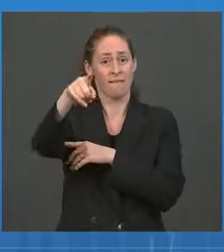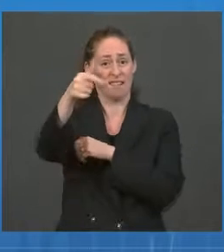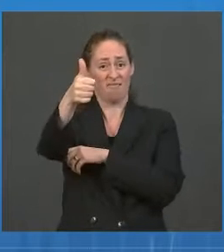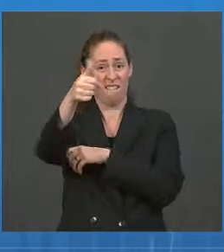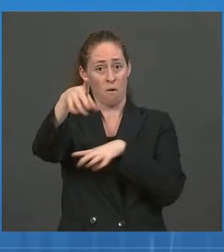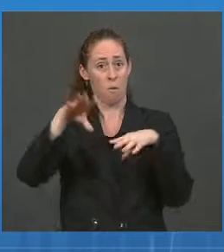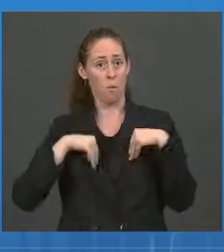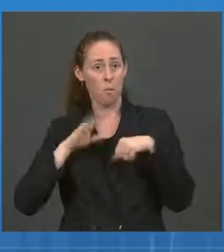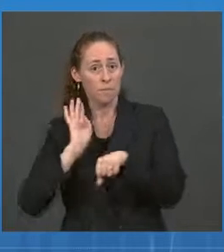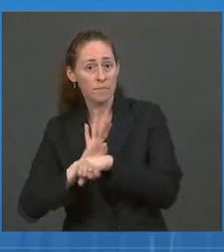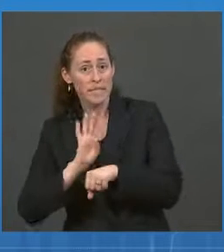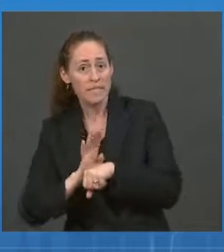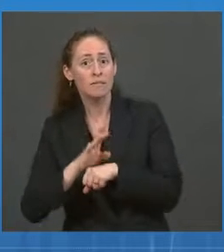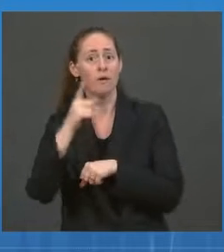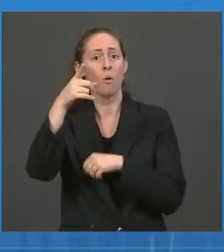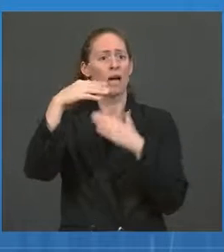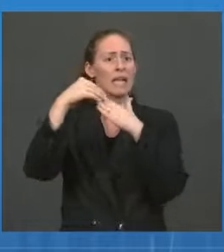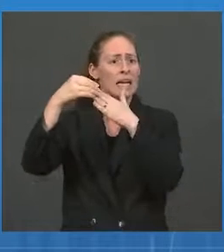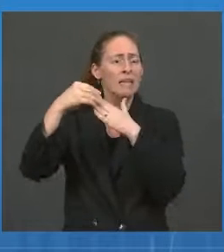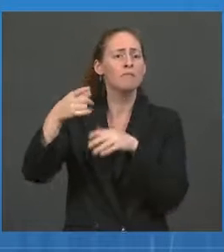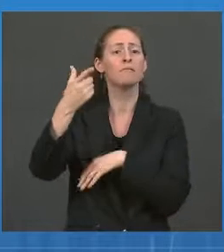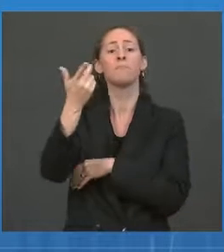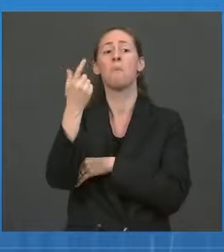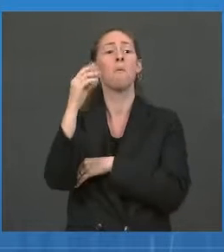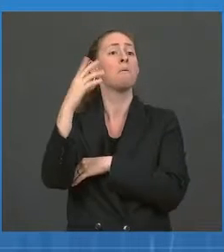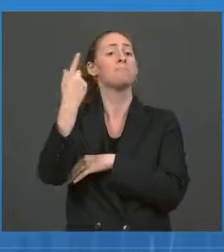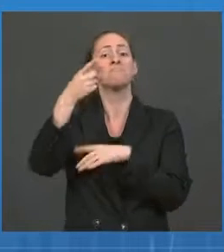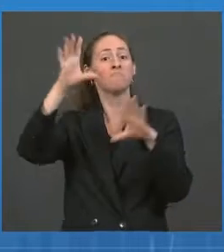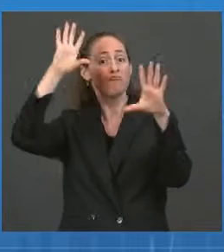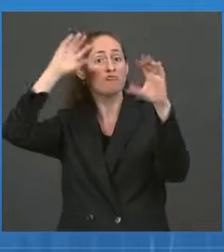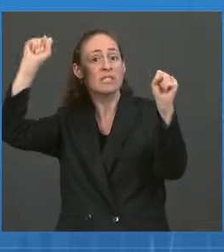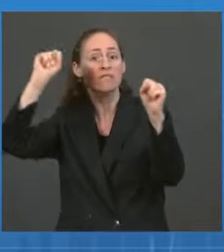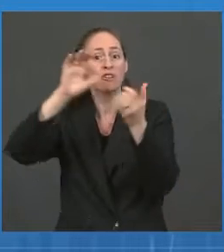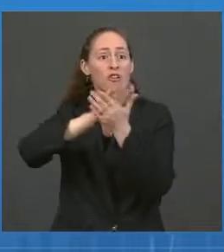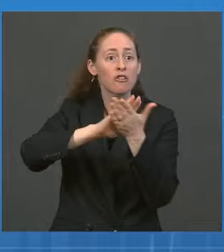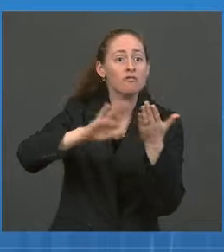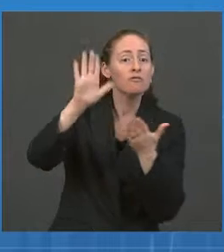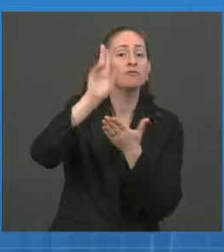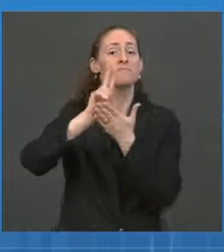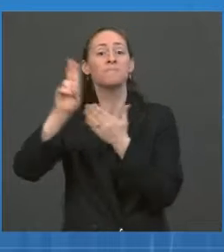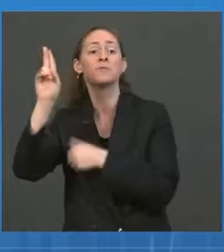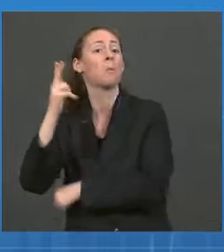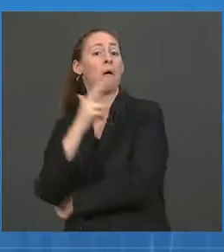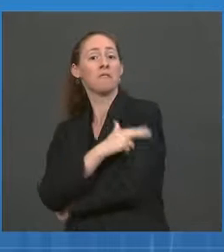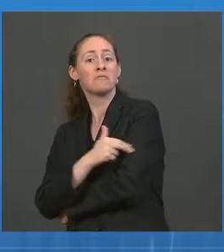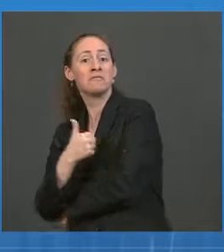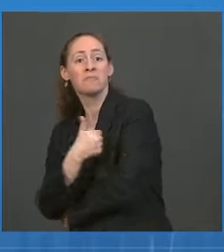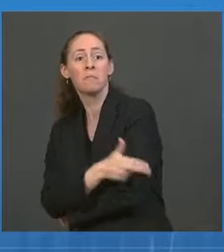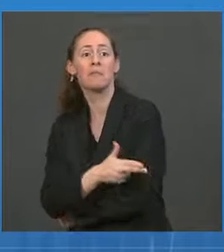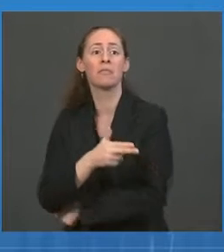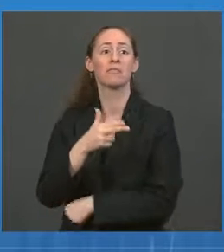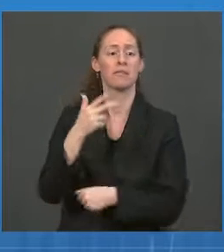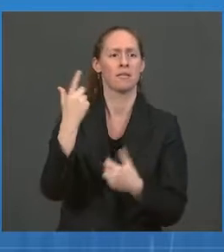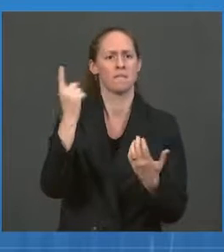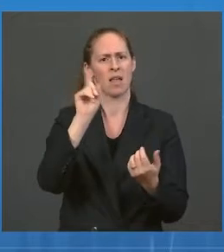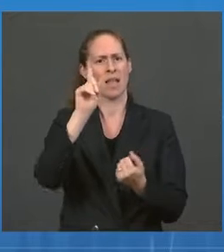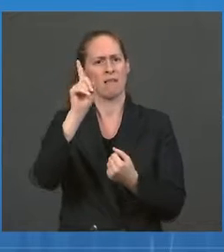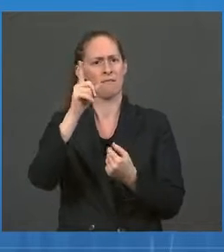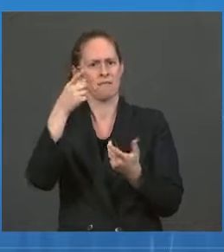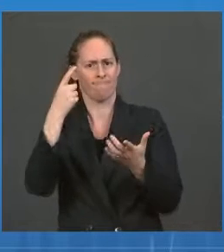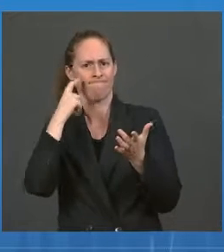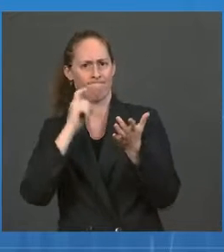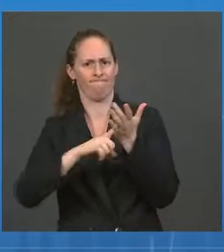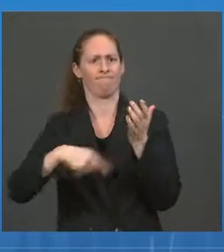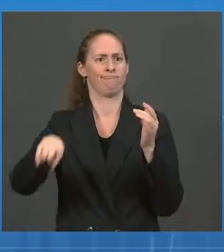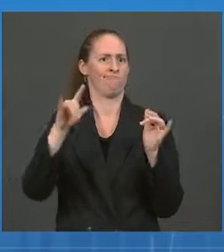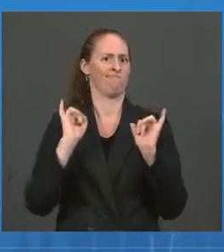school district, a health care system, or a large venue without a vaccination requirement, or if you're